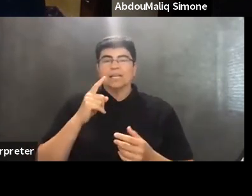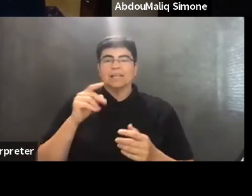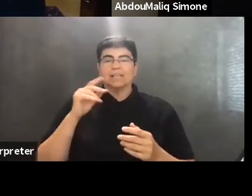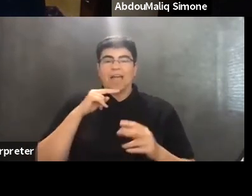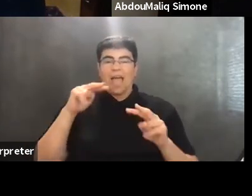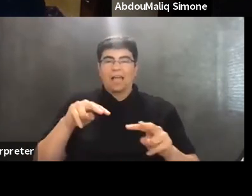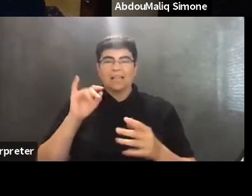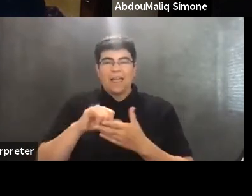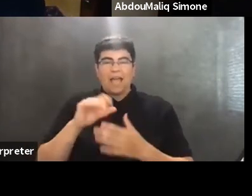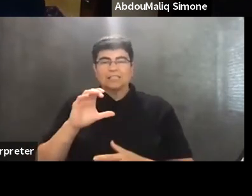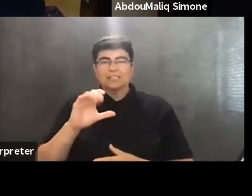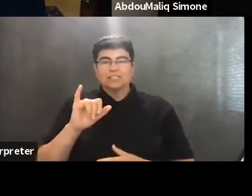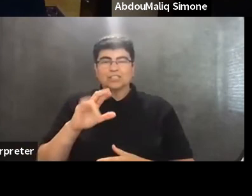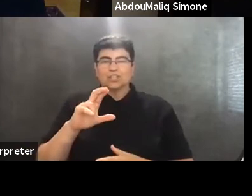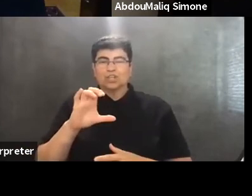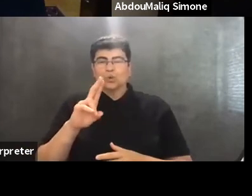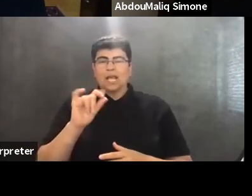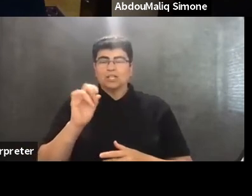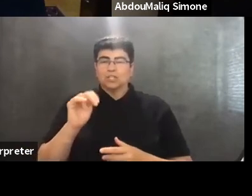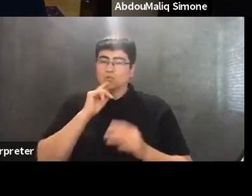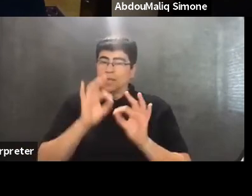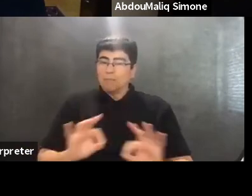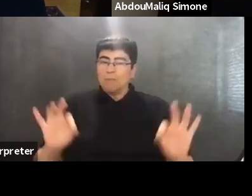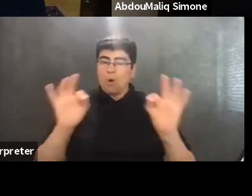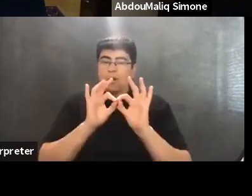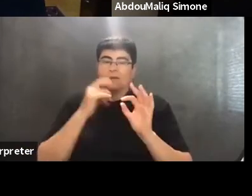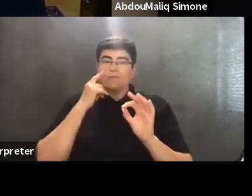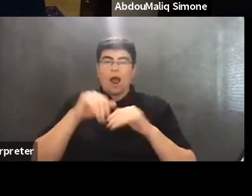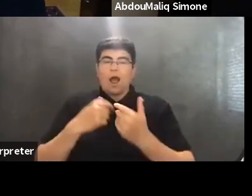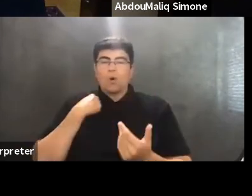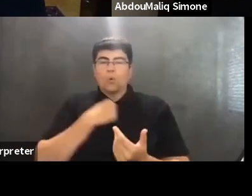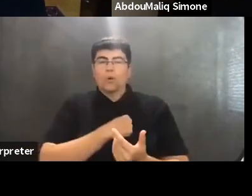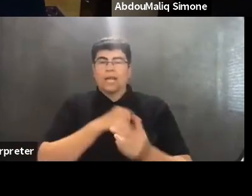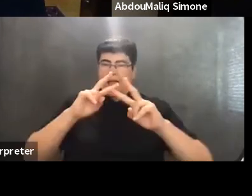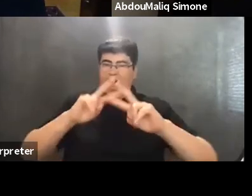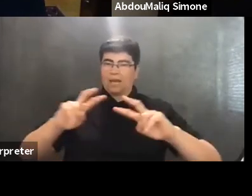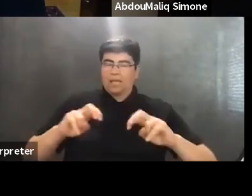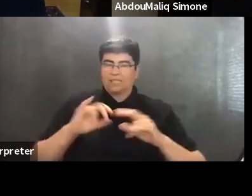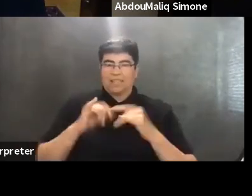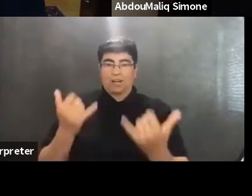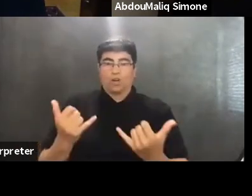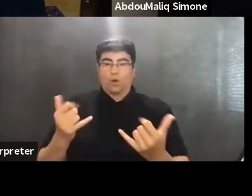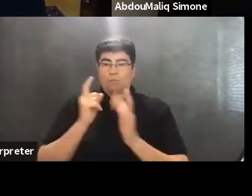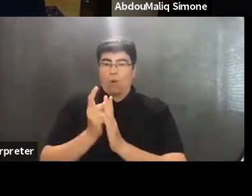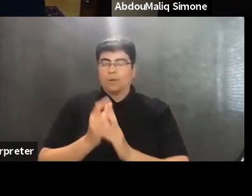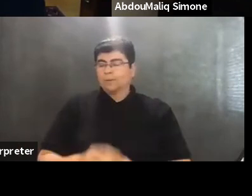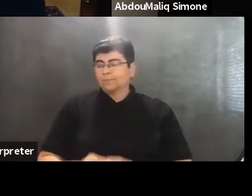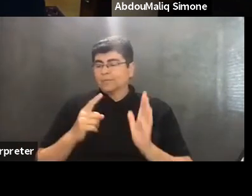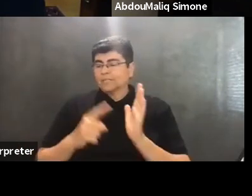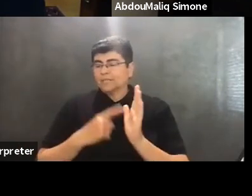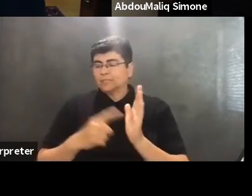circulation is really important for how we, um, how we analyze the current moment. Sometimes